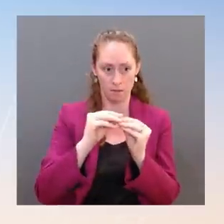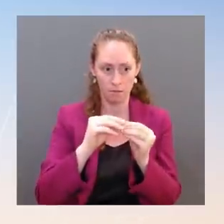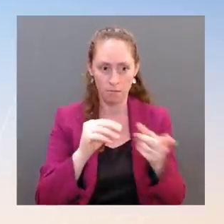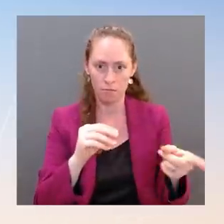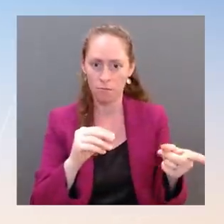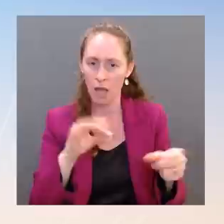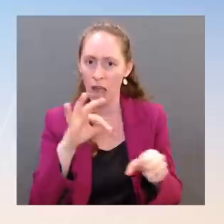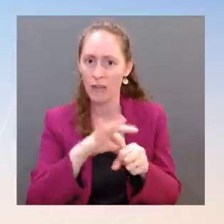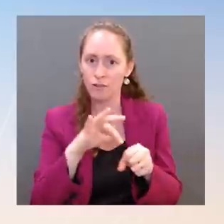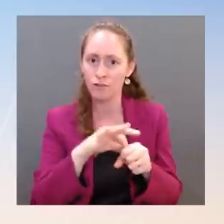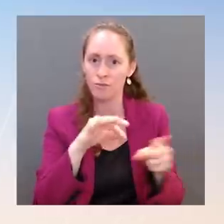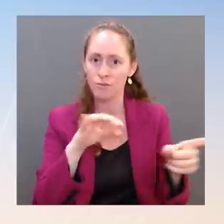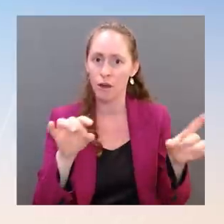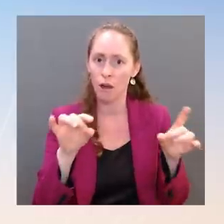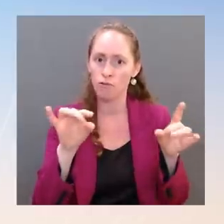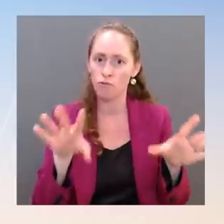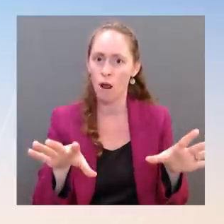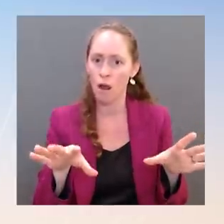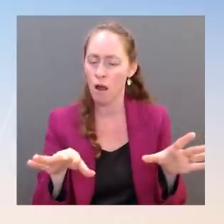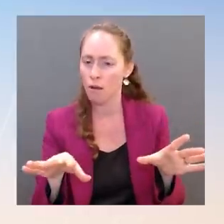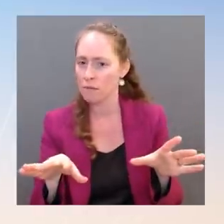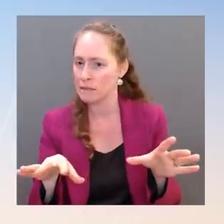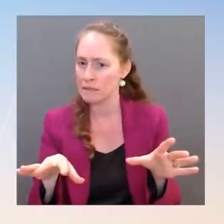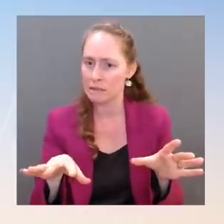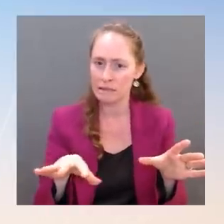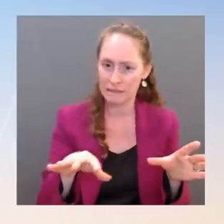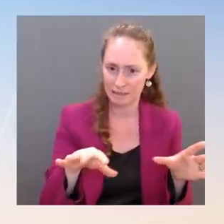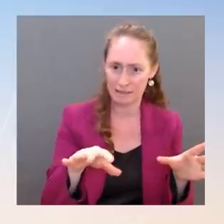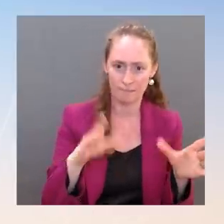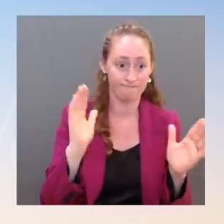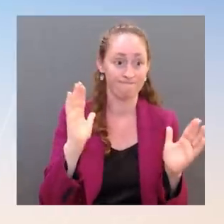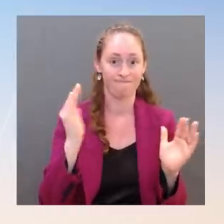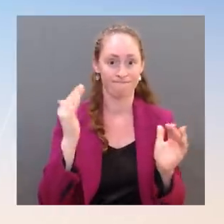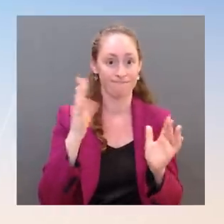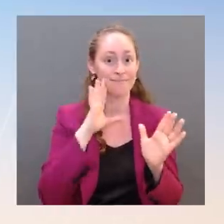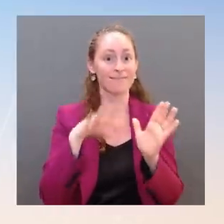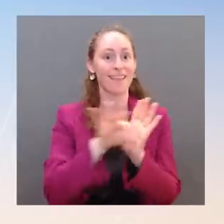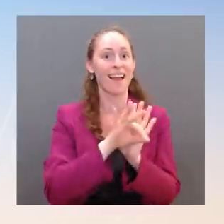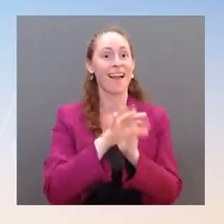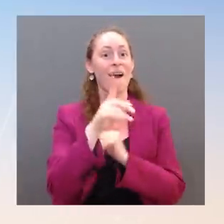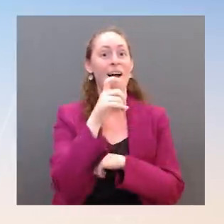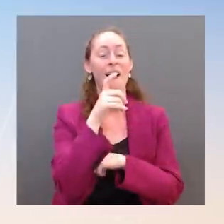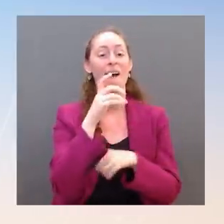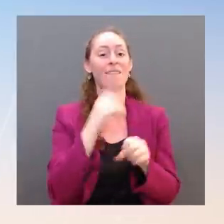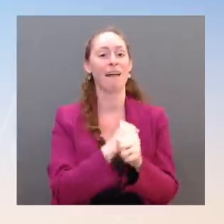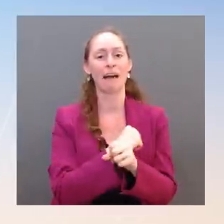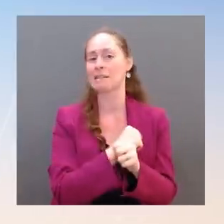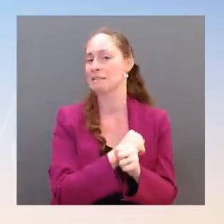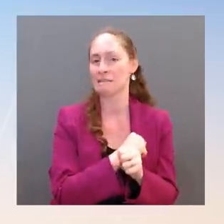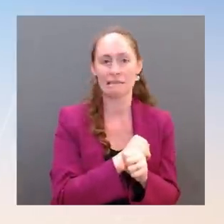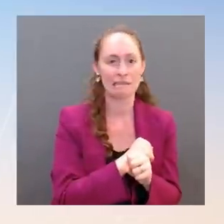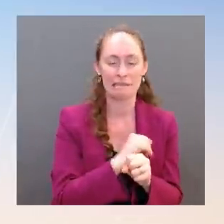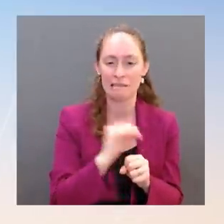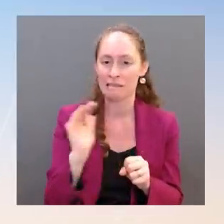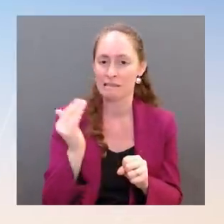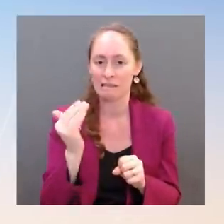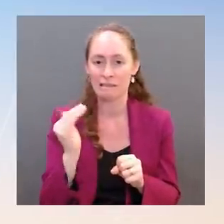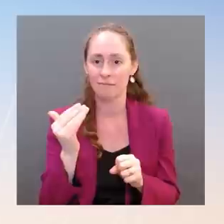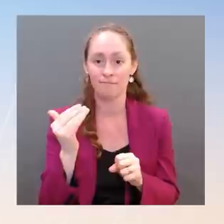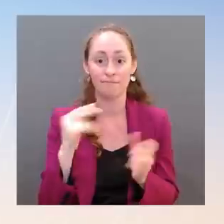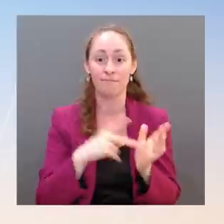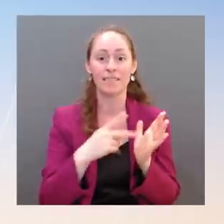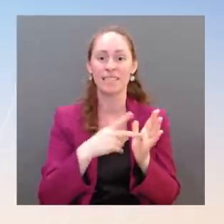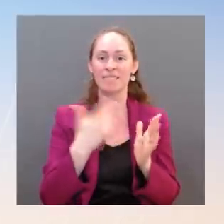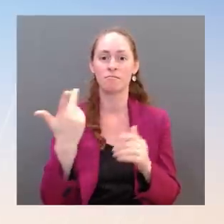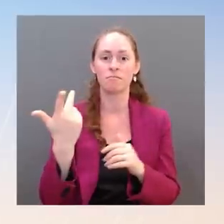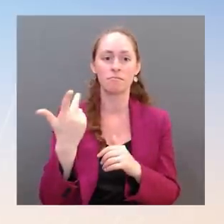Tokyo to participate in the Quad Summit. So what contingencies are there? Will the Quad meeting go ahead if Australia cannot participate? believe